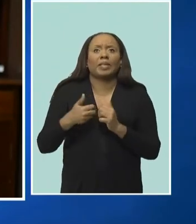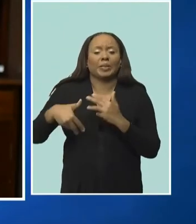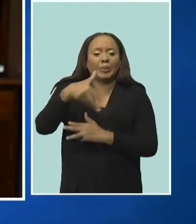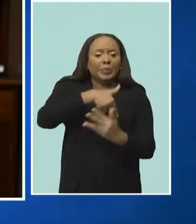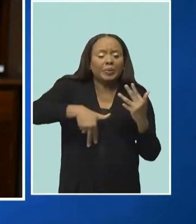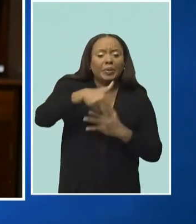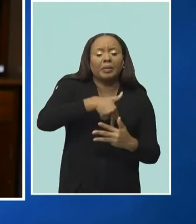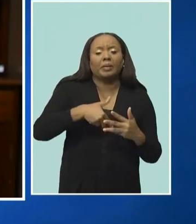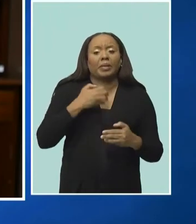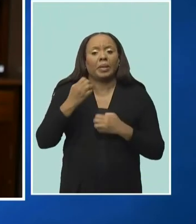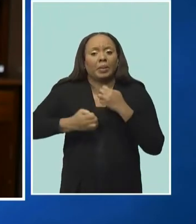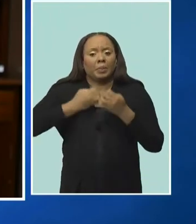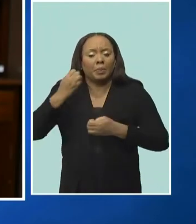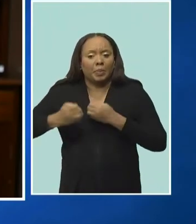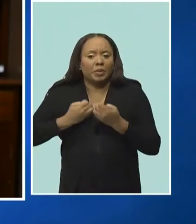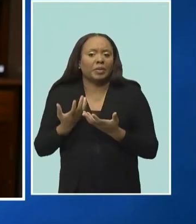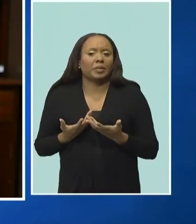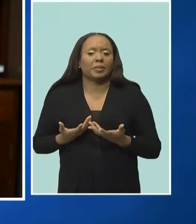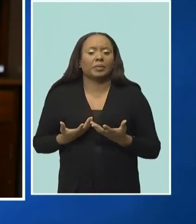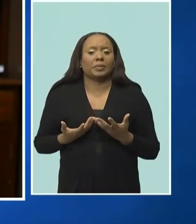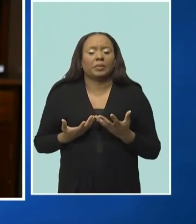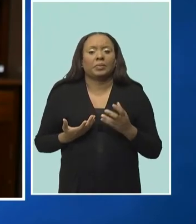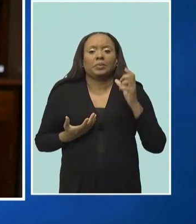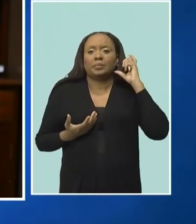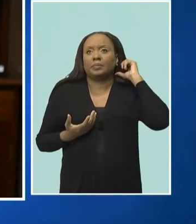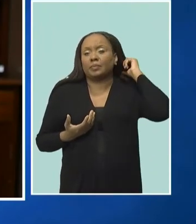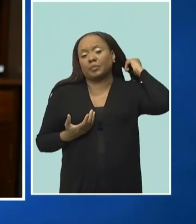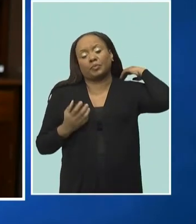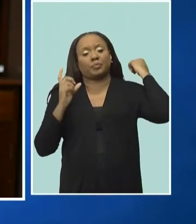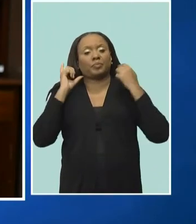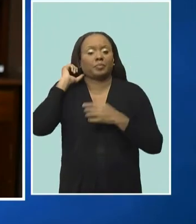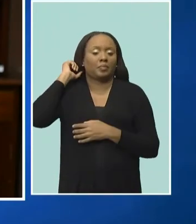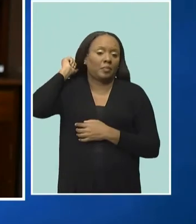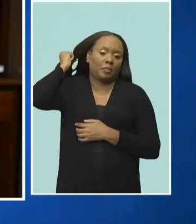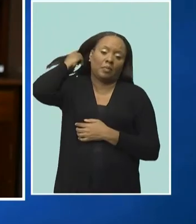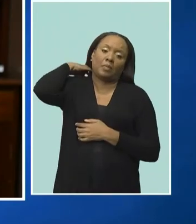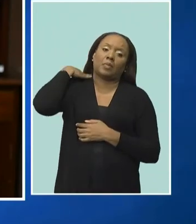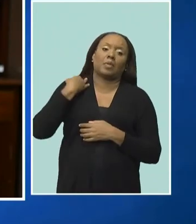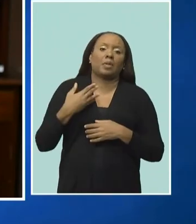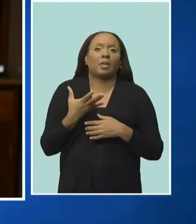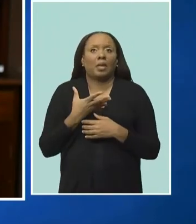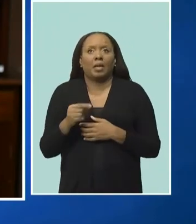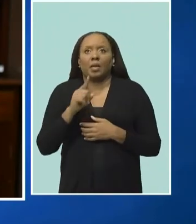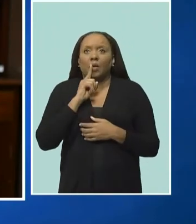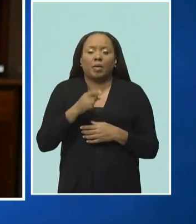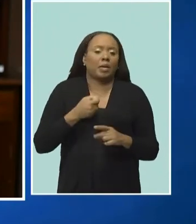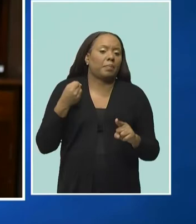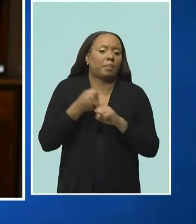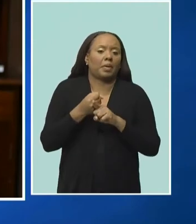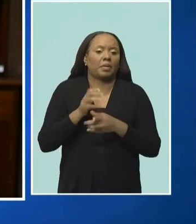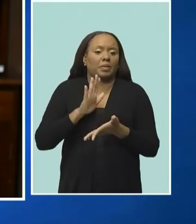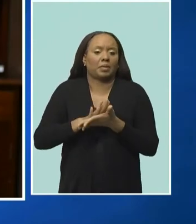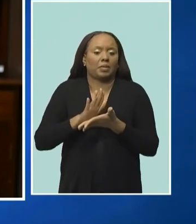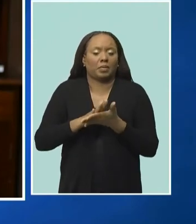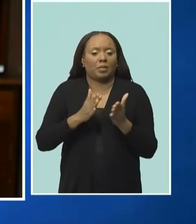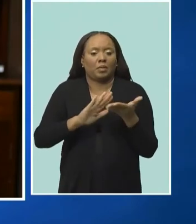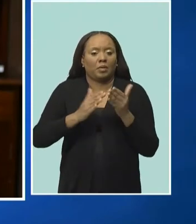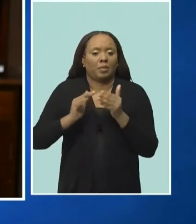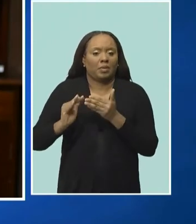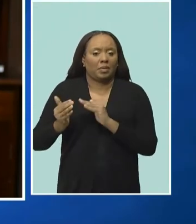emotional interactions in ways that are impacting the entire school community.